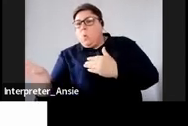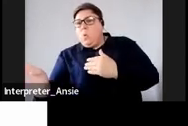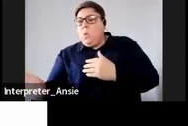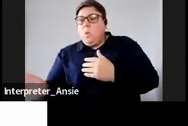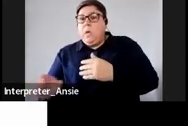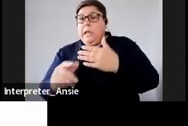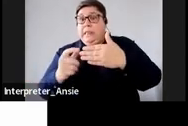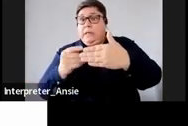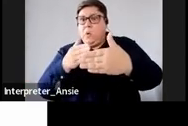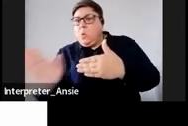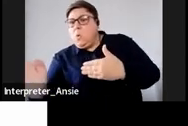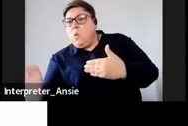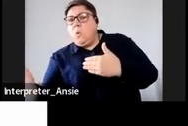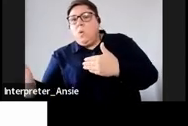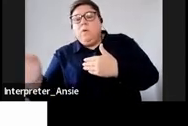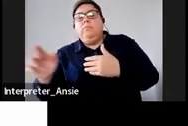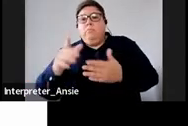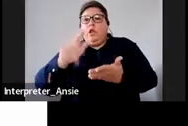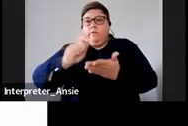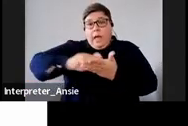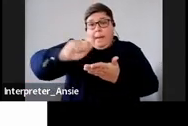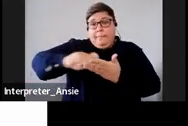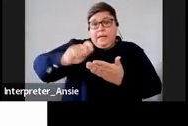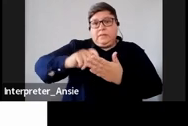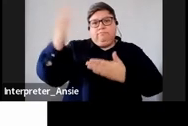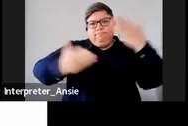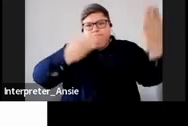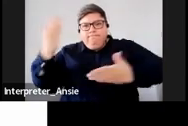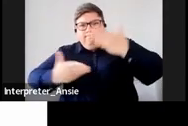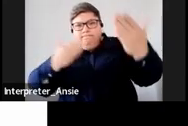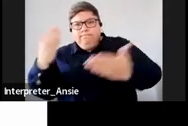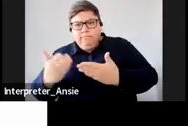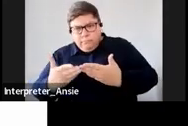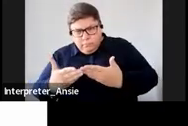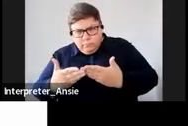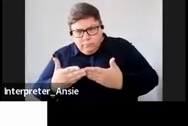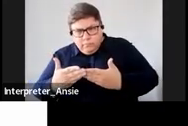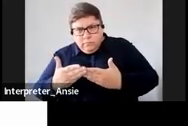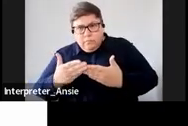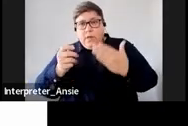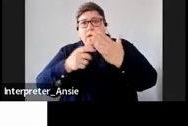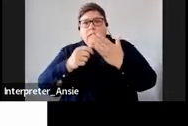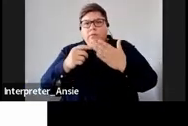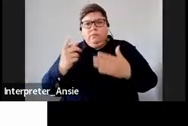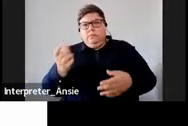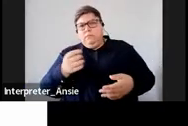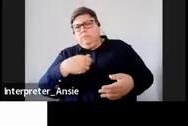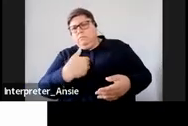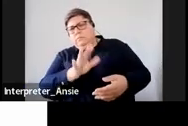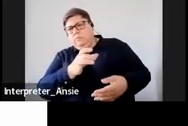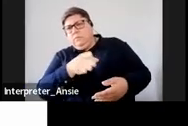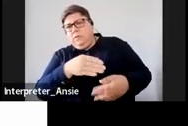seen a lot of applications coming in from the taxpayers that previously just decided not to comply with tax obligations